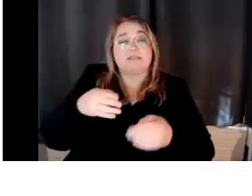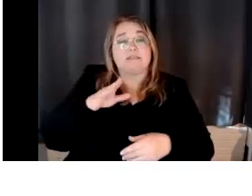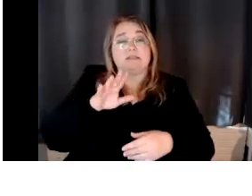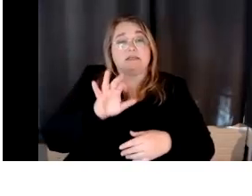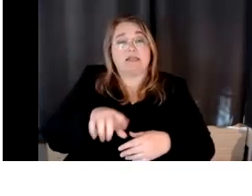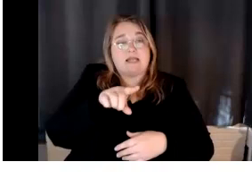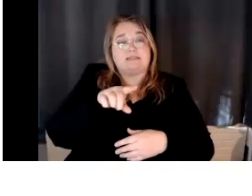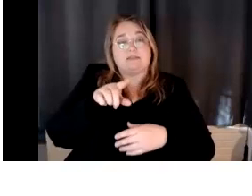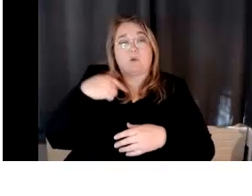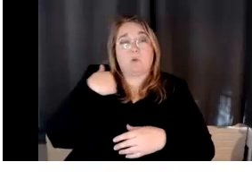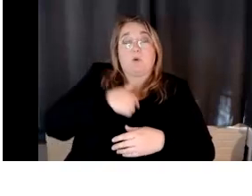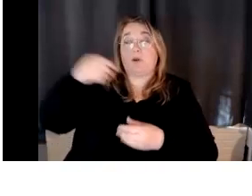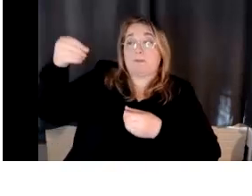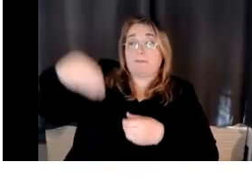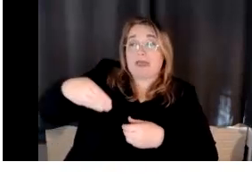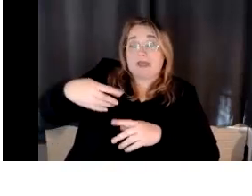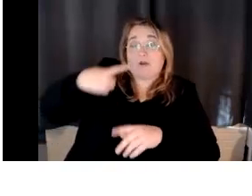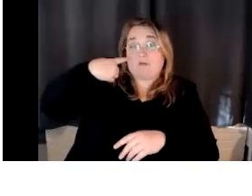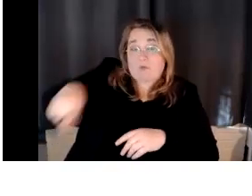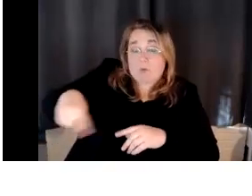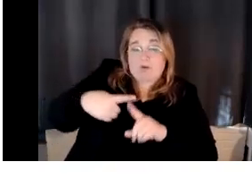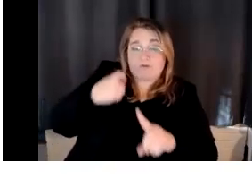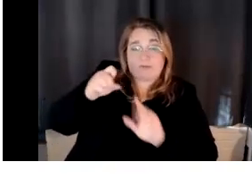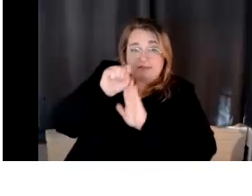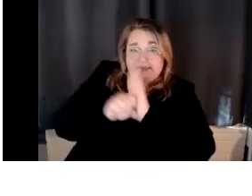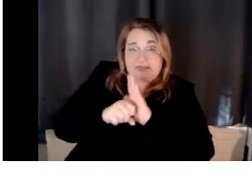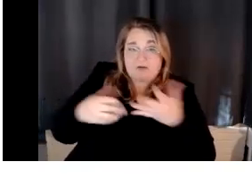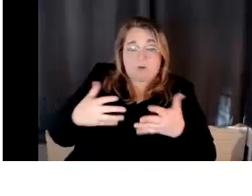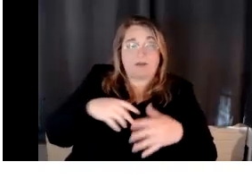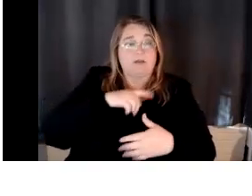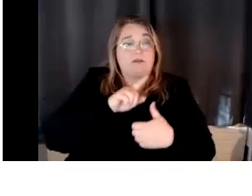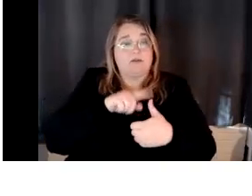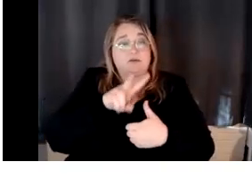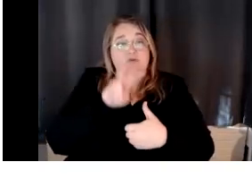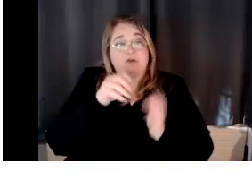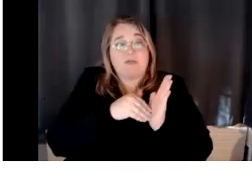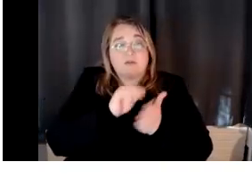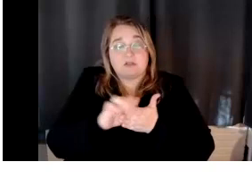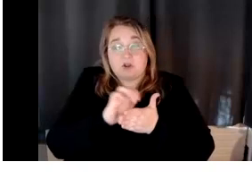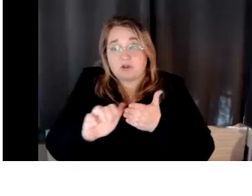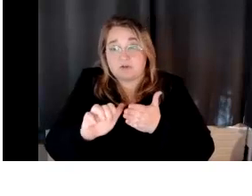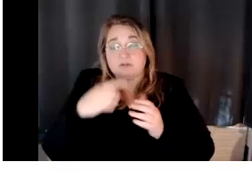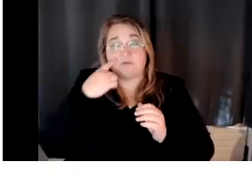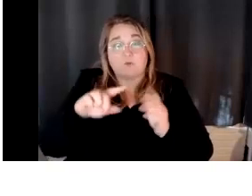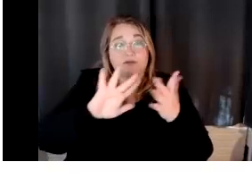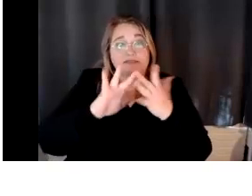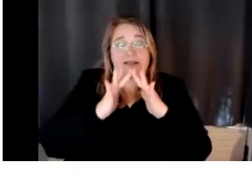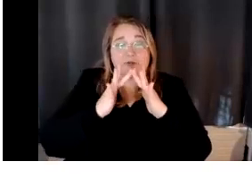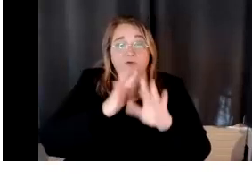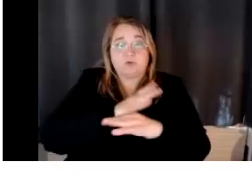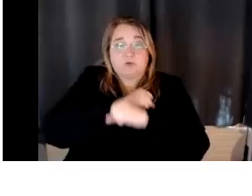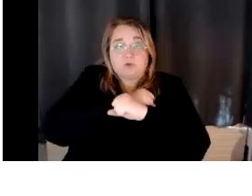paid for from the state. We're getting $200,000, um, for a cybersecurity